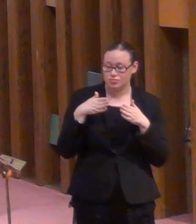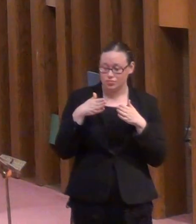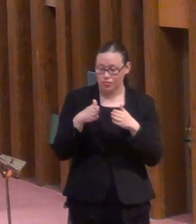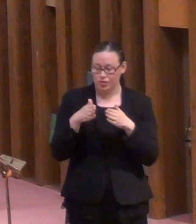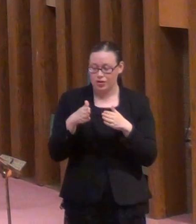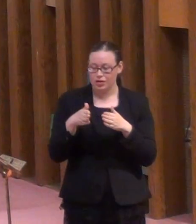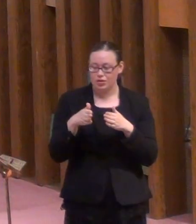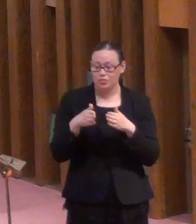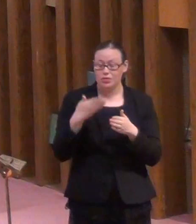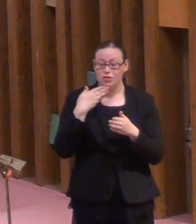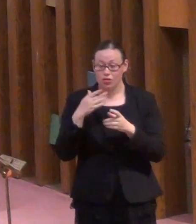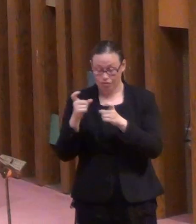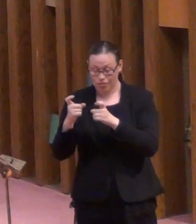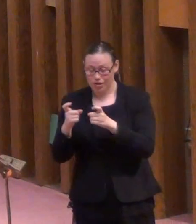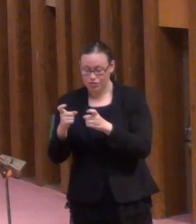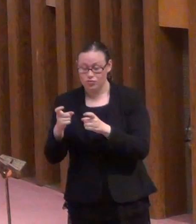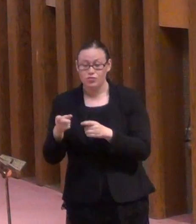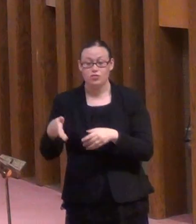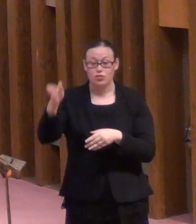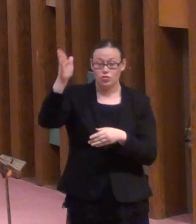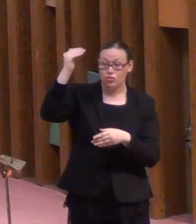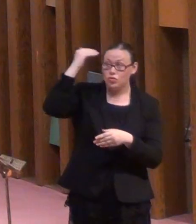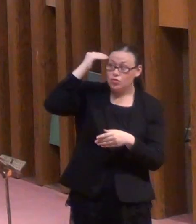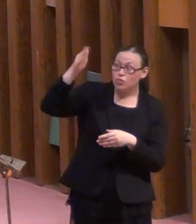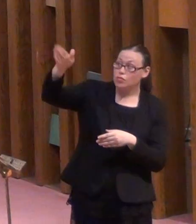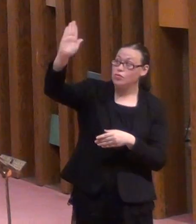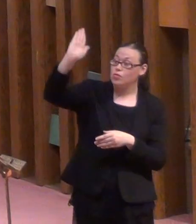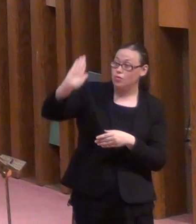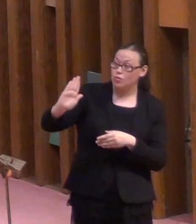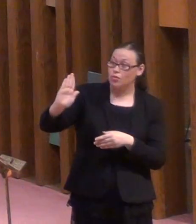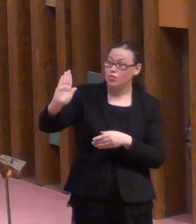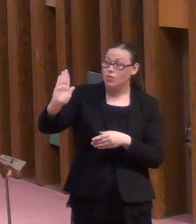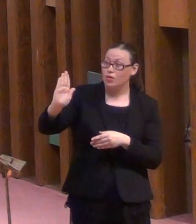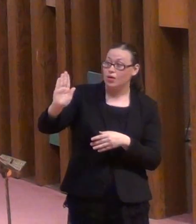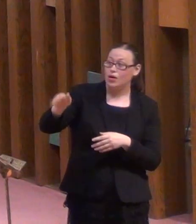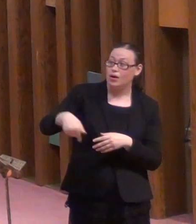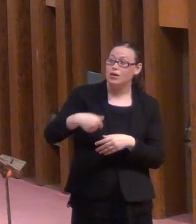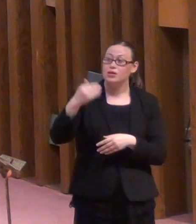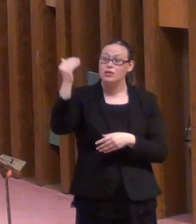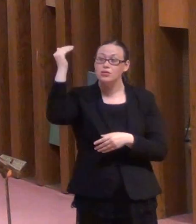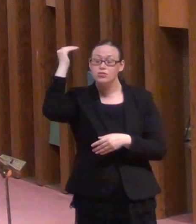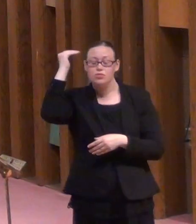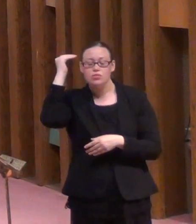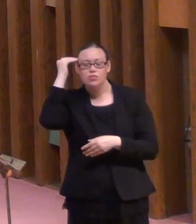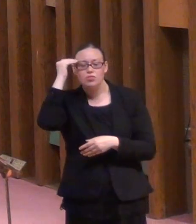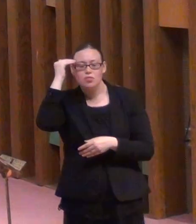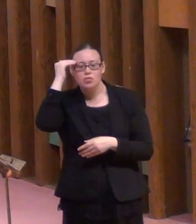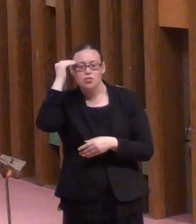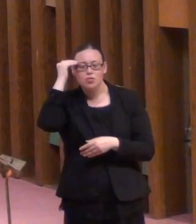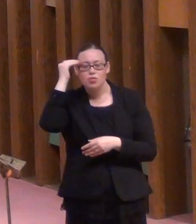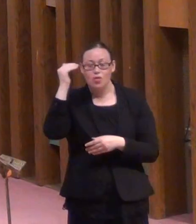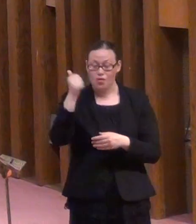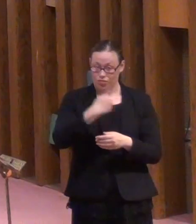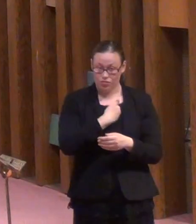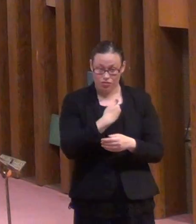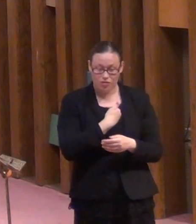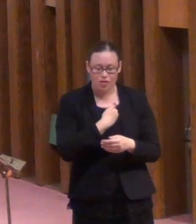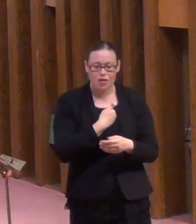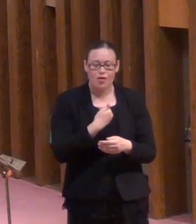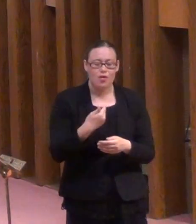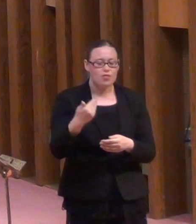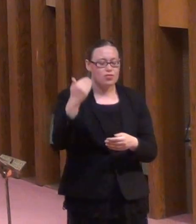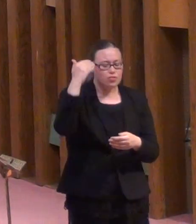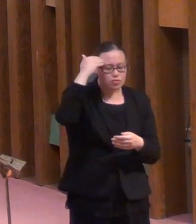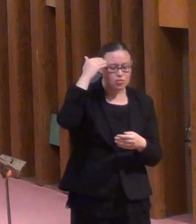step is to know yourself, to know what you can do, to know what resources you do have in terms